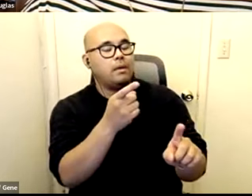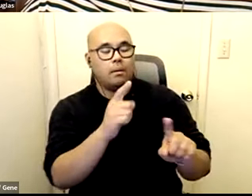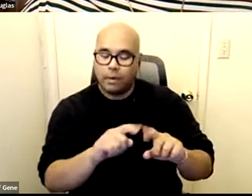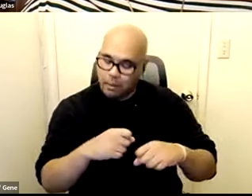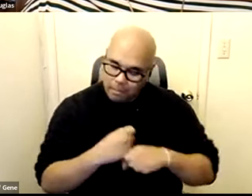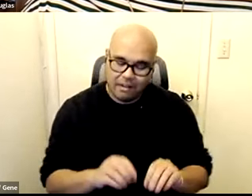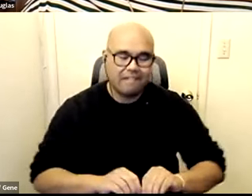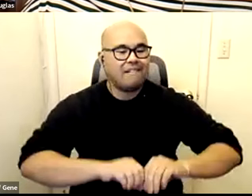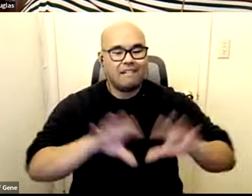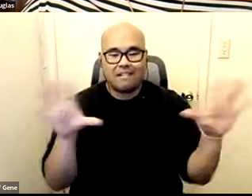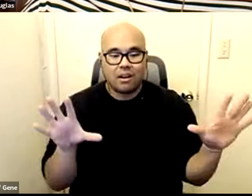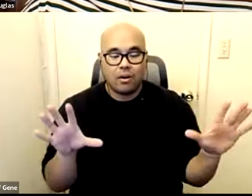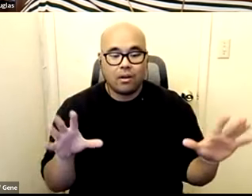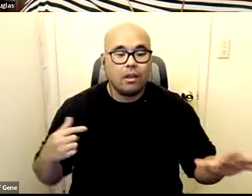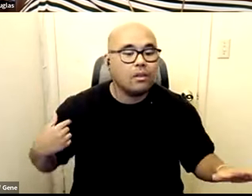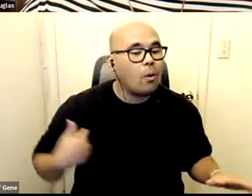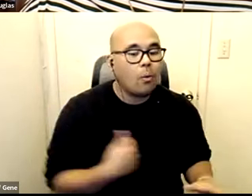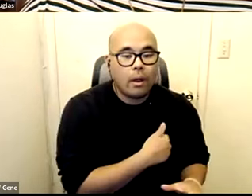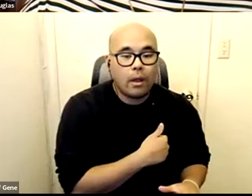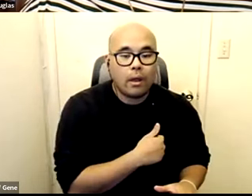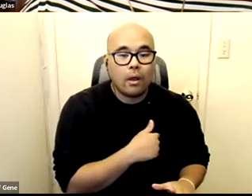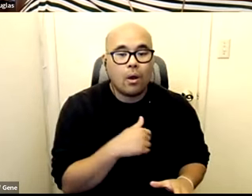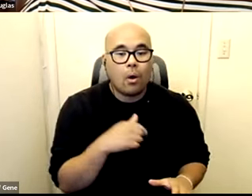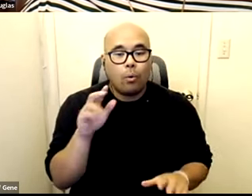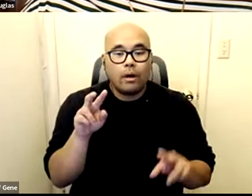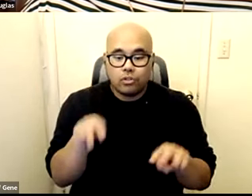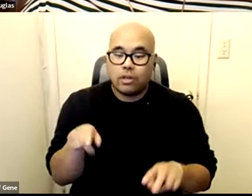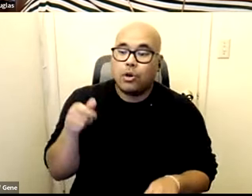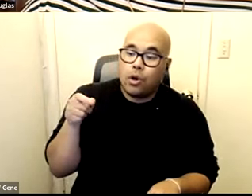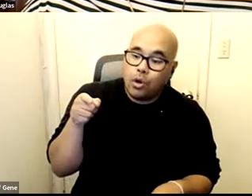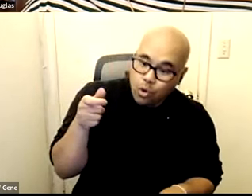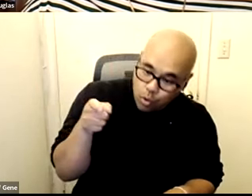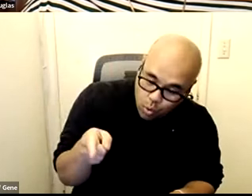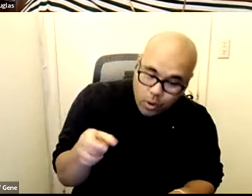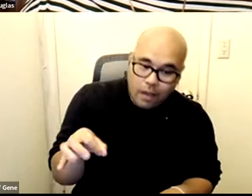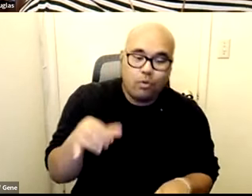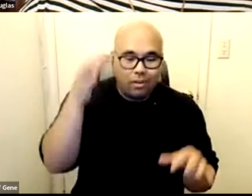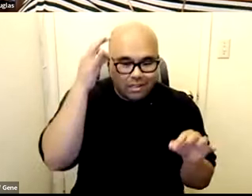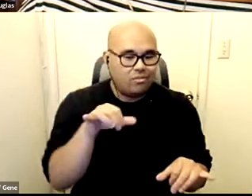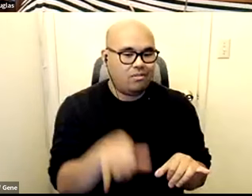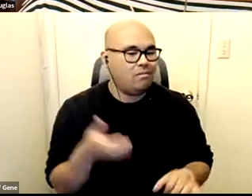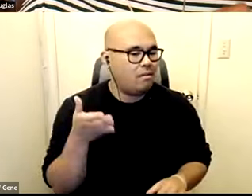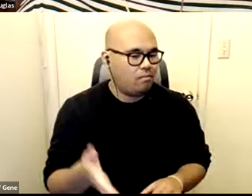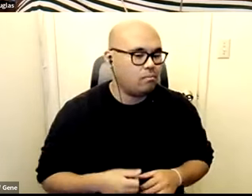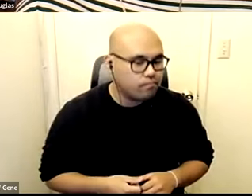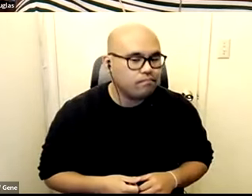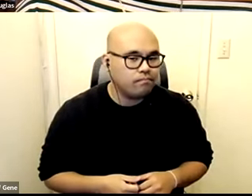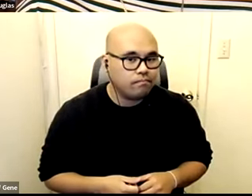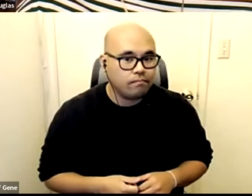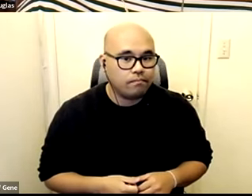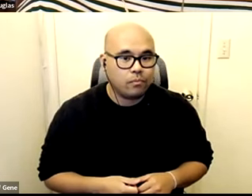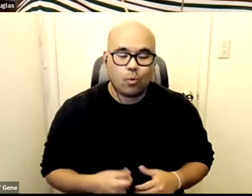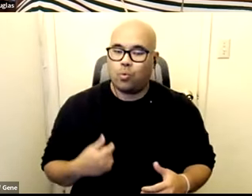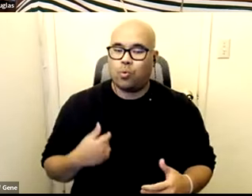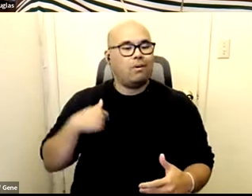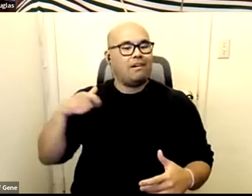that now we are going to judge you if you choose to stay where you are i have to jump in